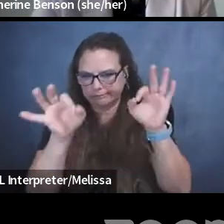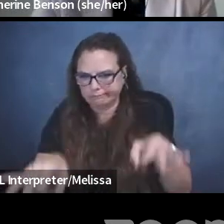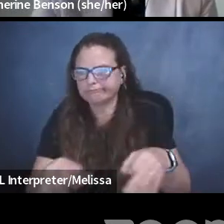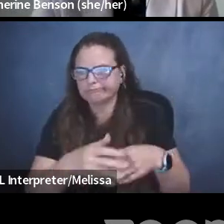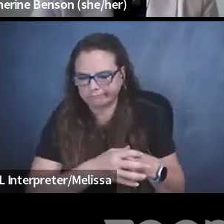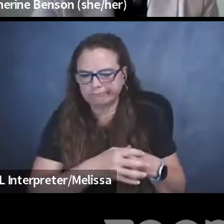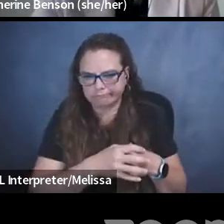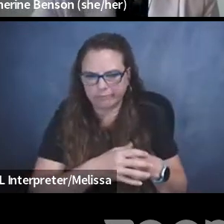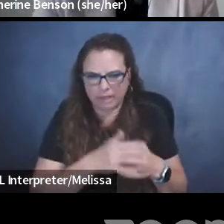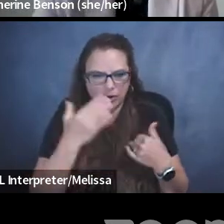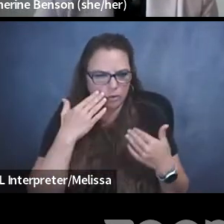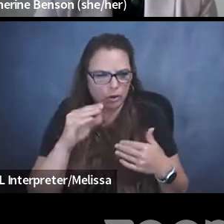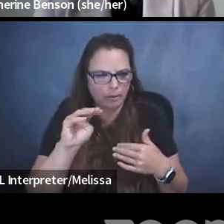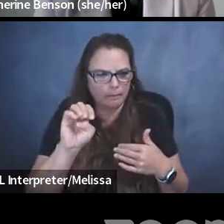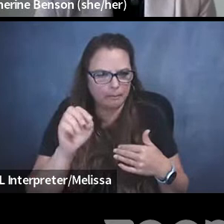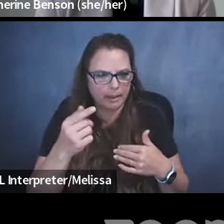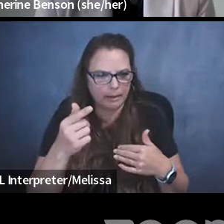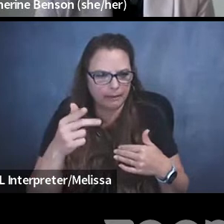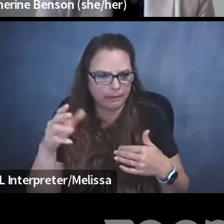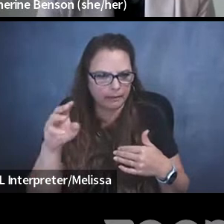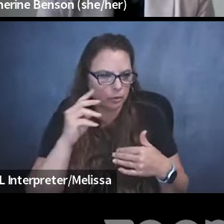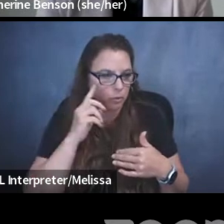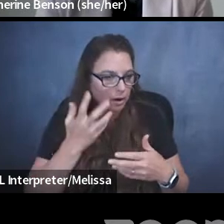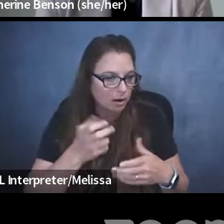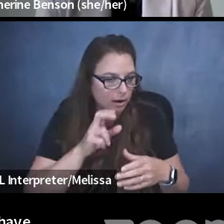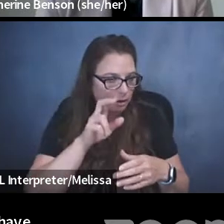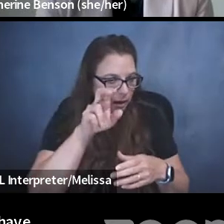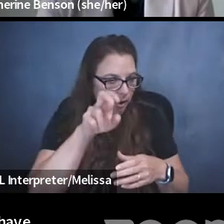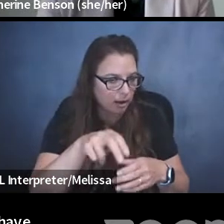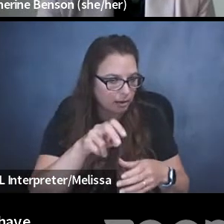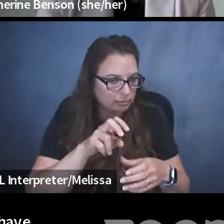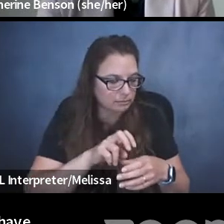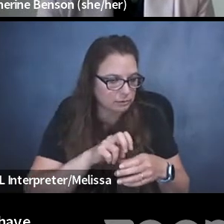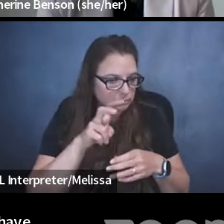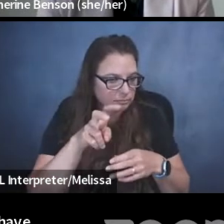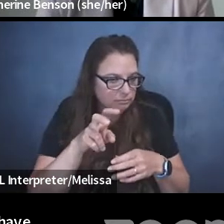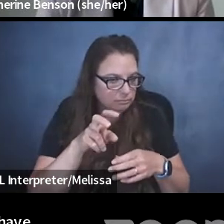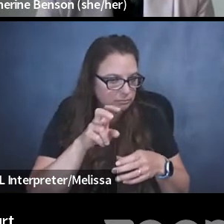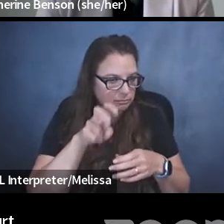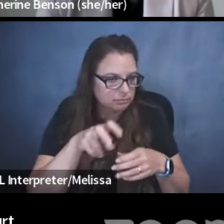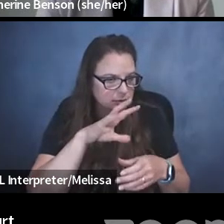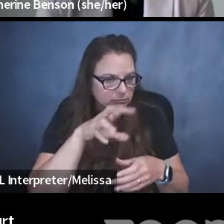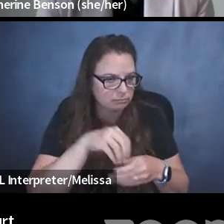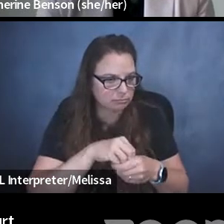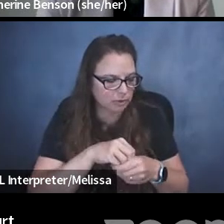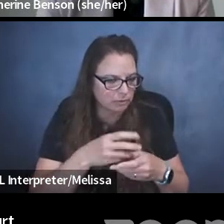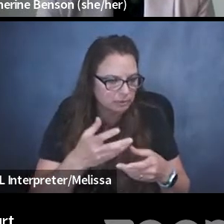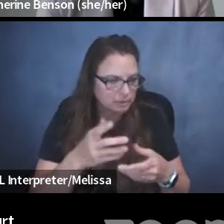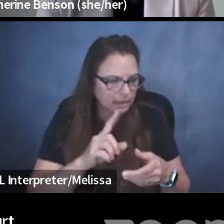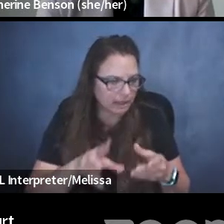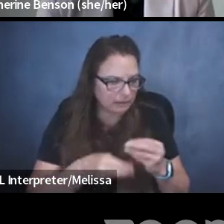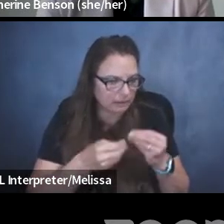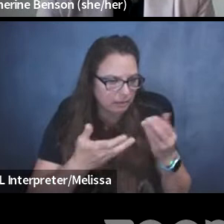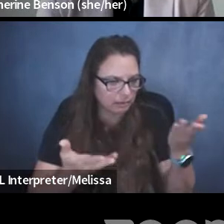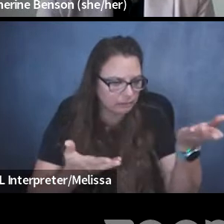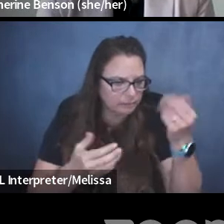I don't know, Megan, if you want to hop in and add anything. I guess I could just hop in to add that